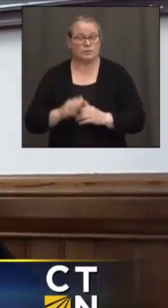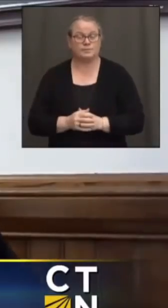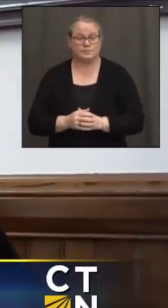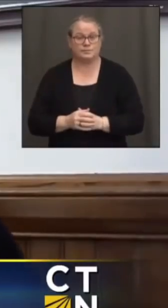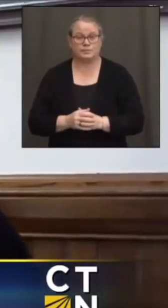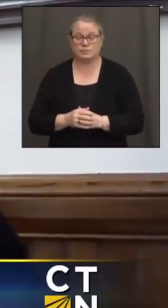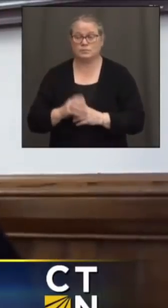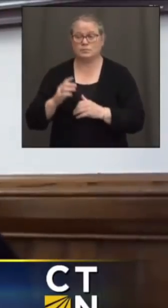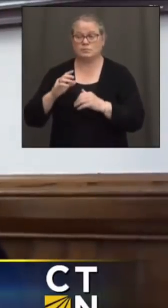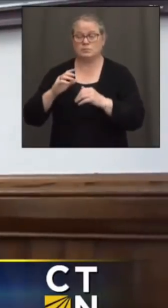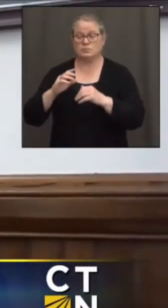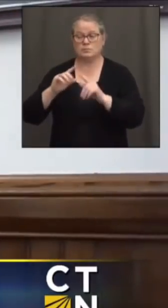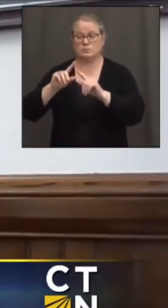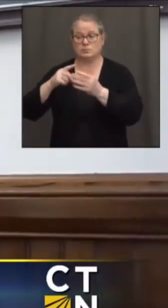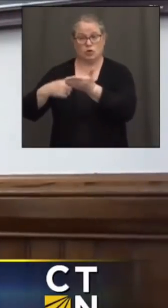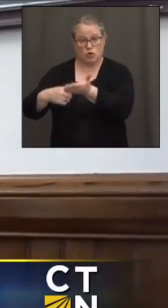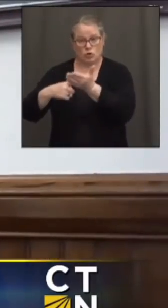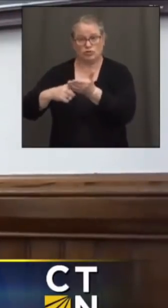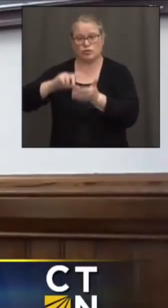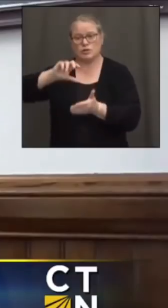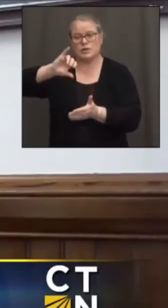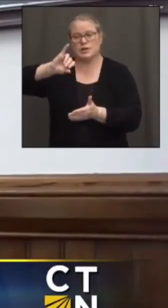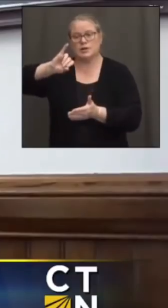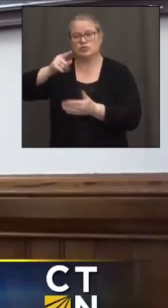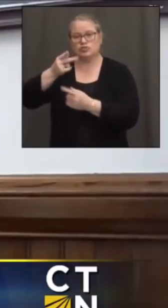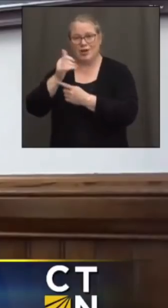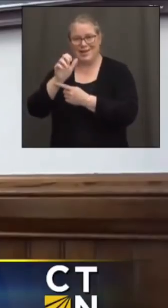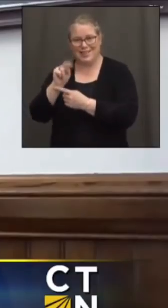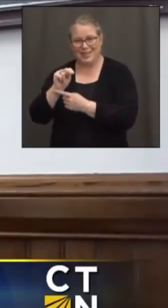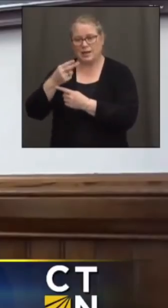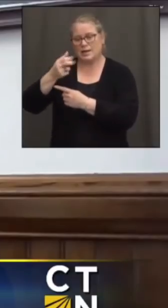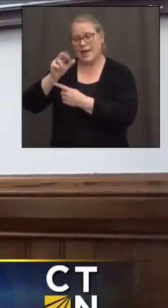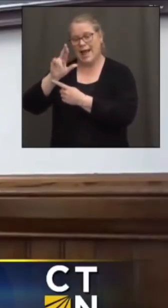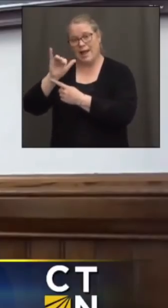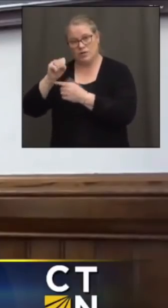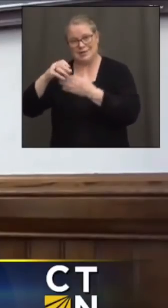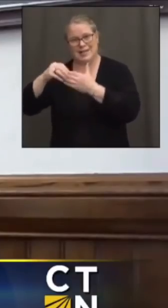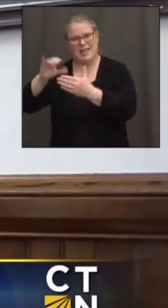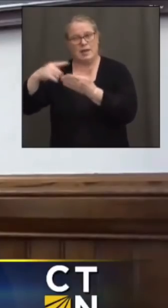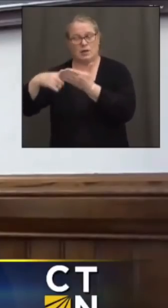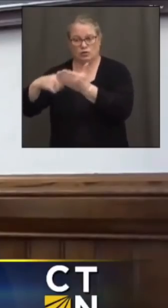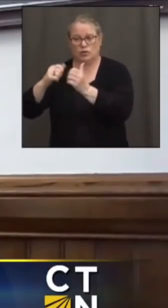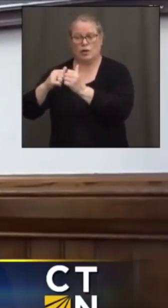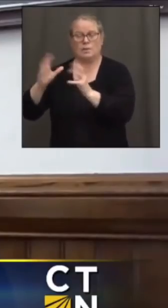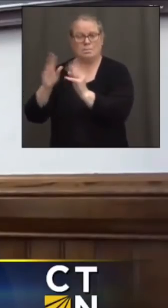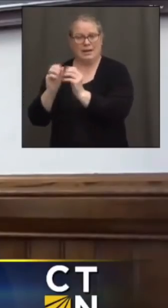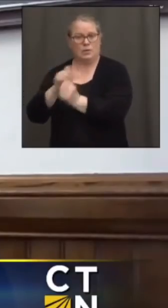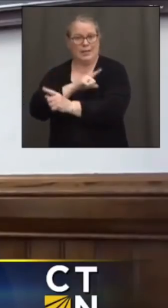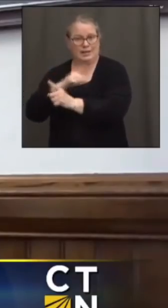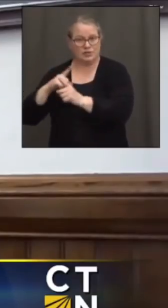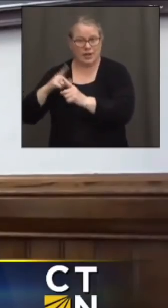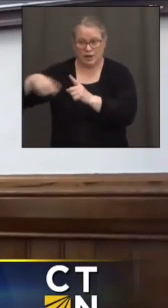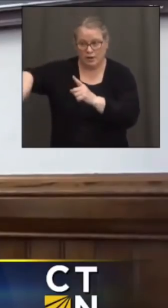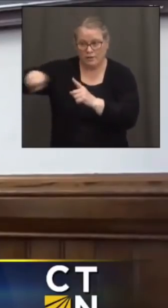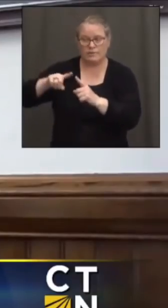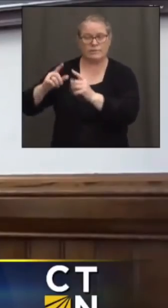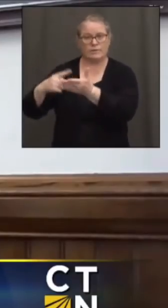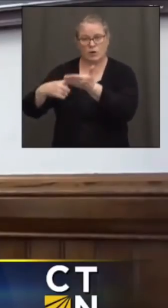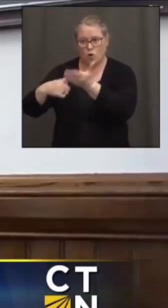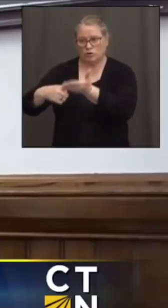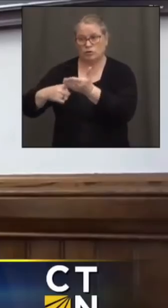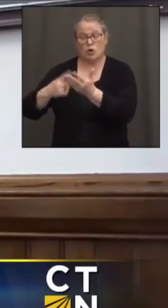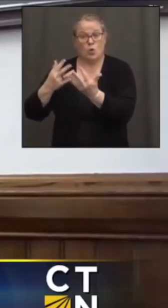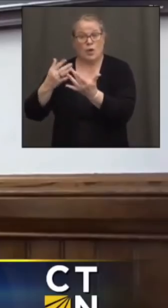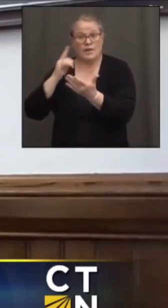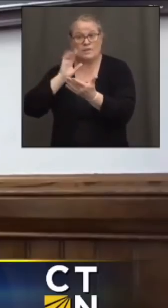Our negotiating team, led by Jonathan Harris, have been meeting with legislative negotiators. We are waiting for them to